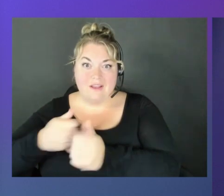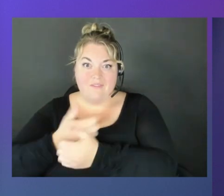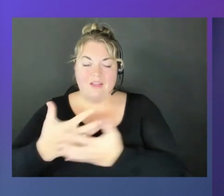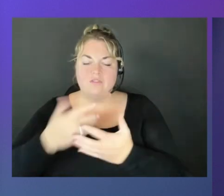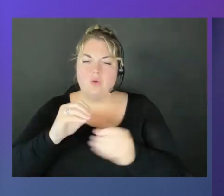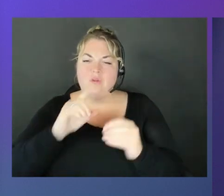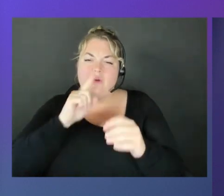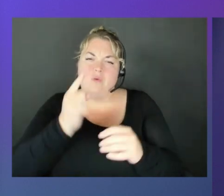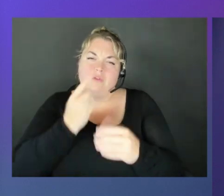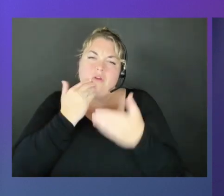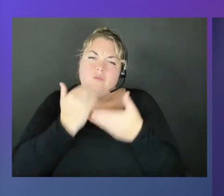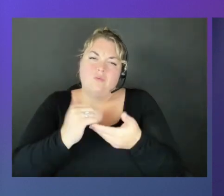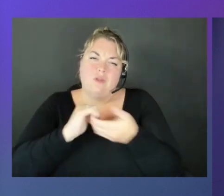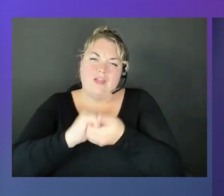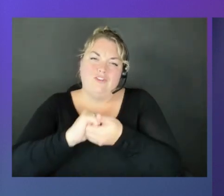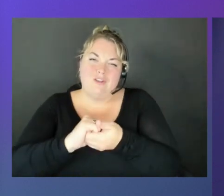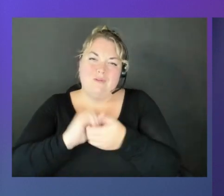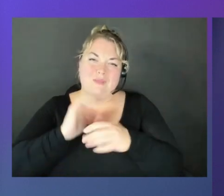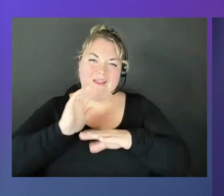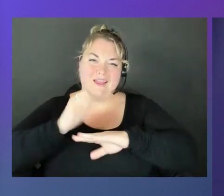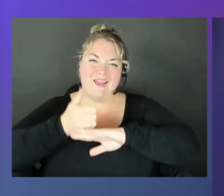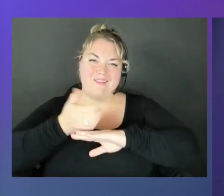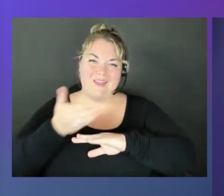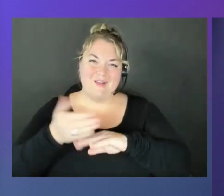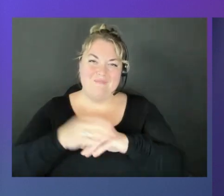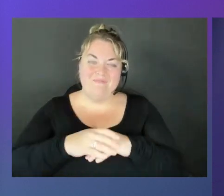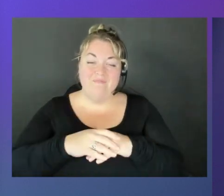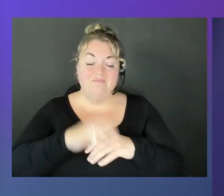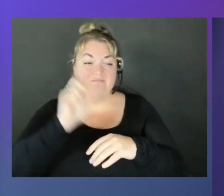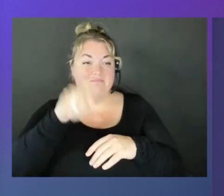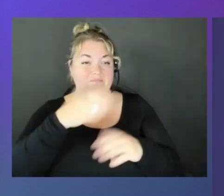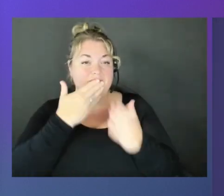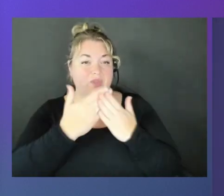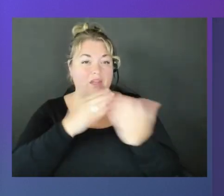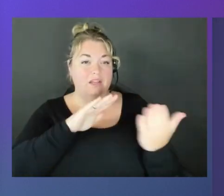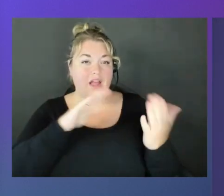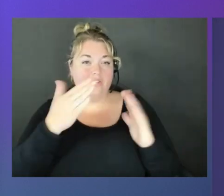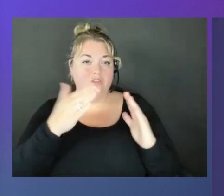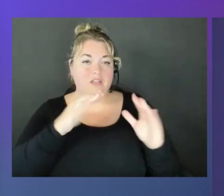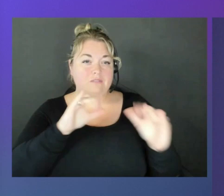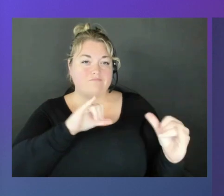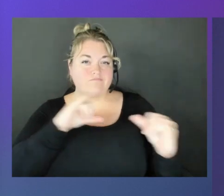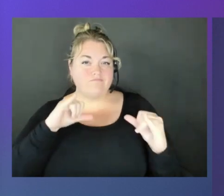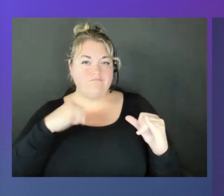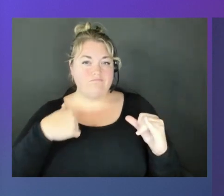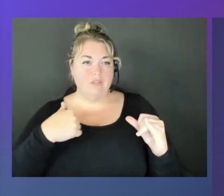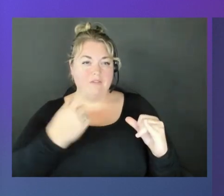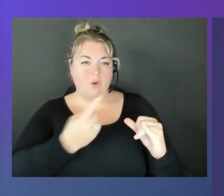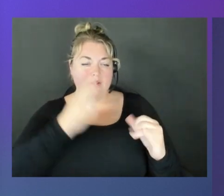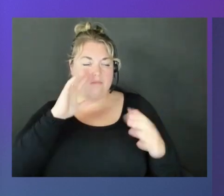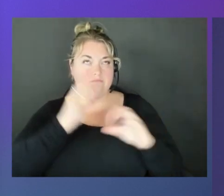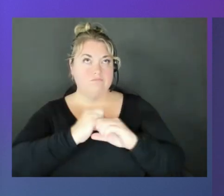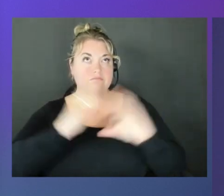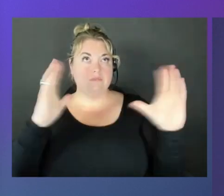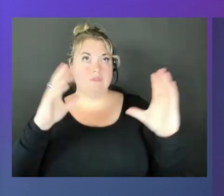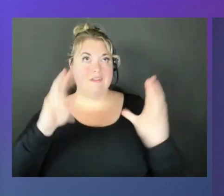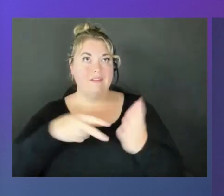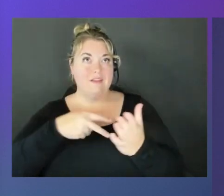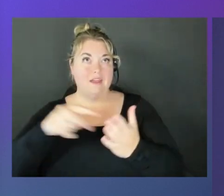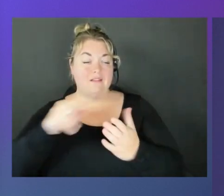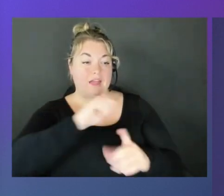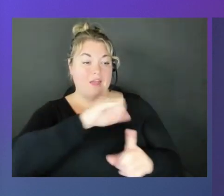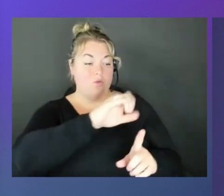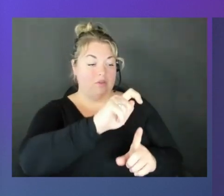relationships to be had there. Yeah, it's a great analogy. I've always pictured it, it's a dance. The IoT devices are going to be